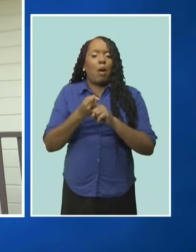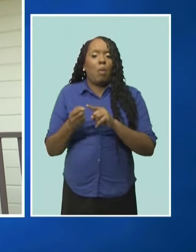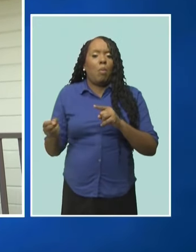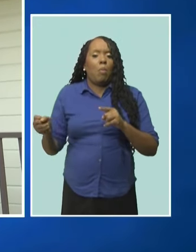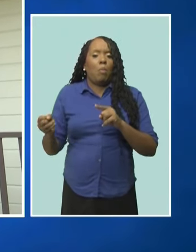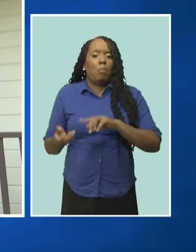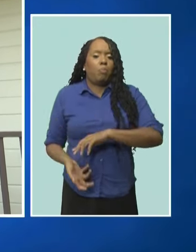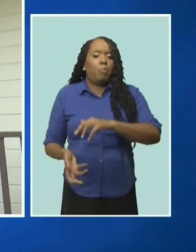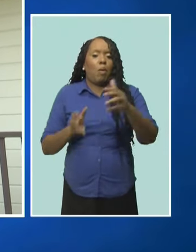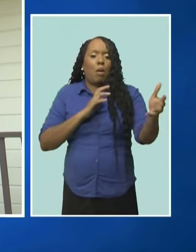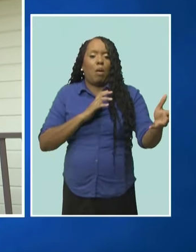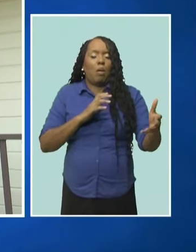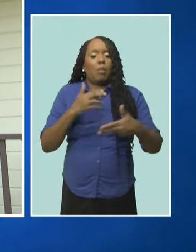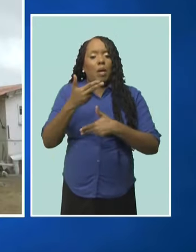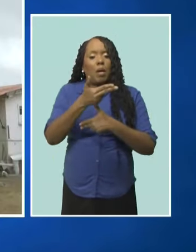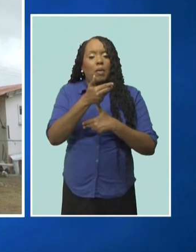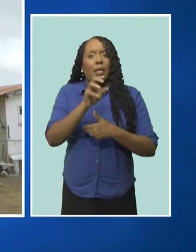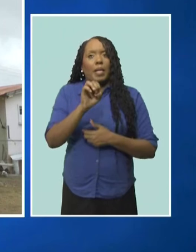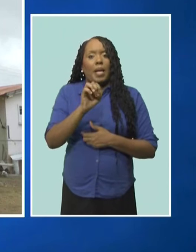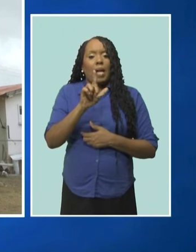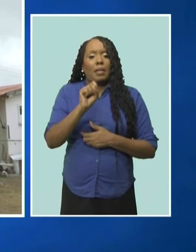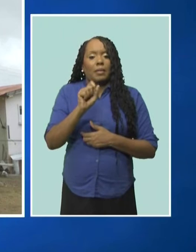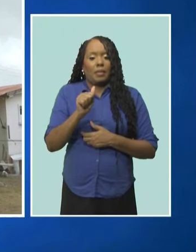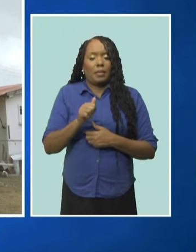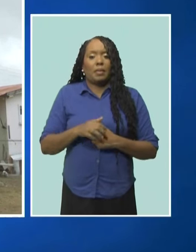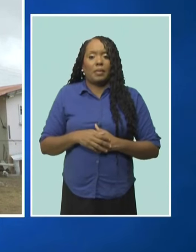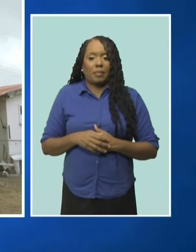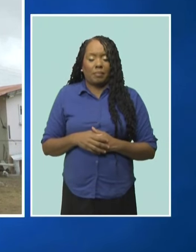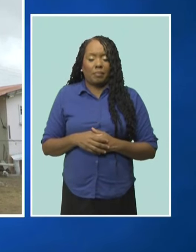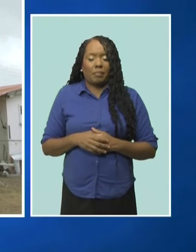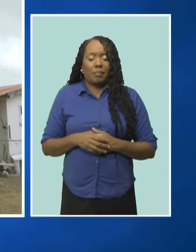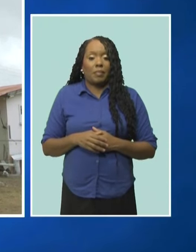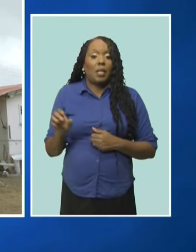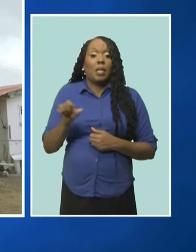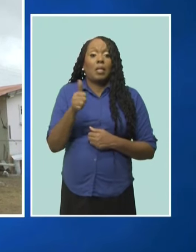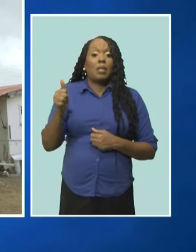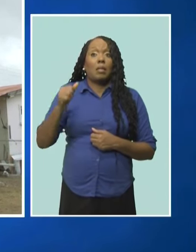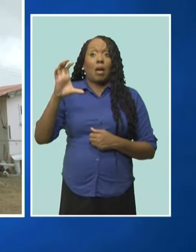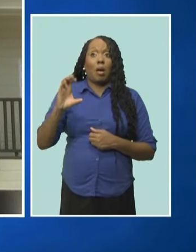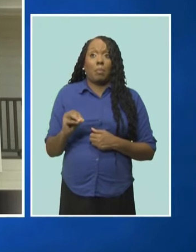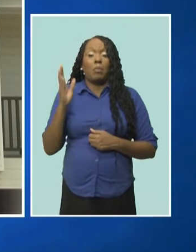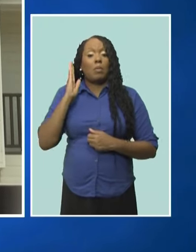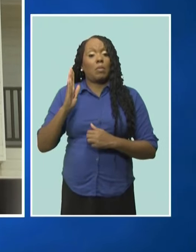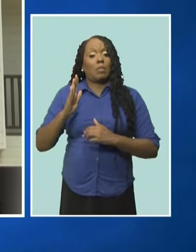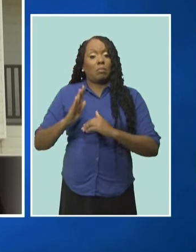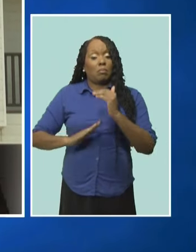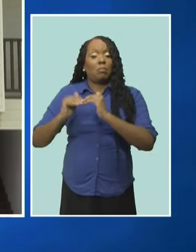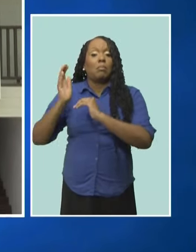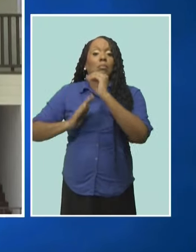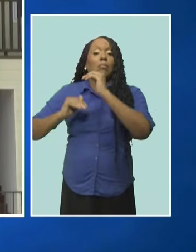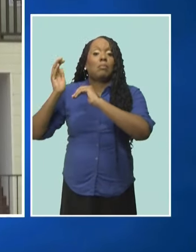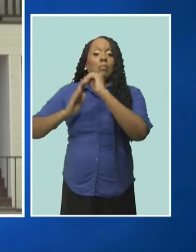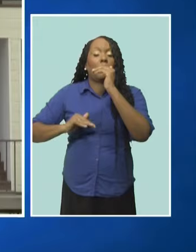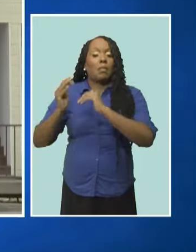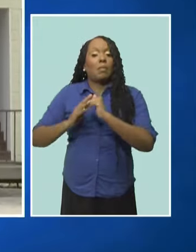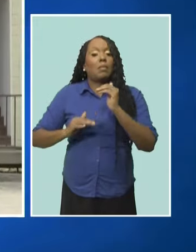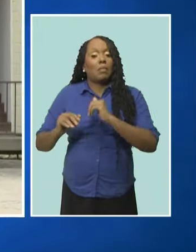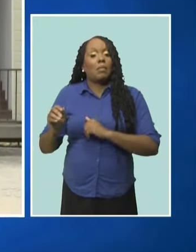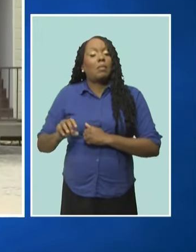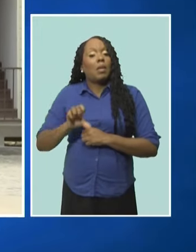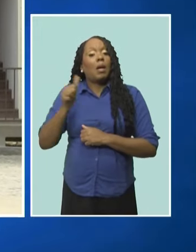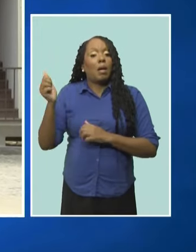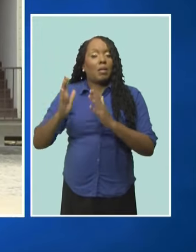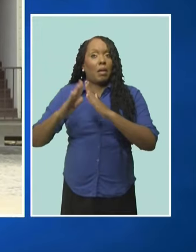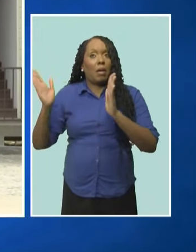remaining 89 houses will be completed by East-West Solutions Barbados, Inc. within the next financial year. Mr.